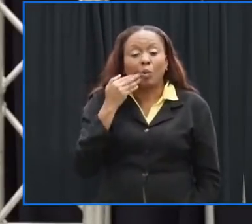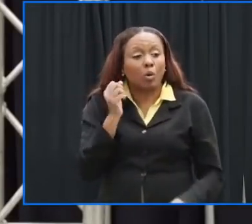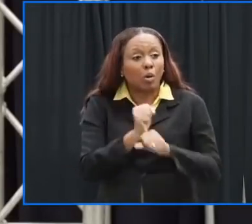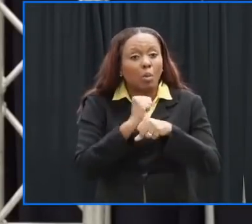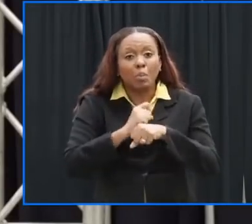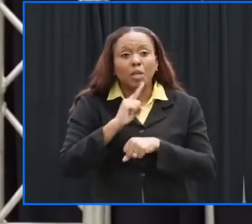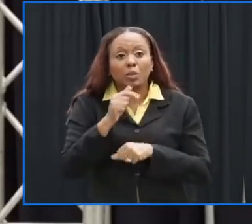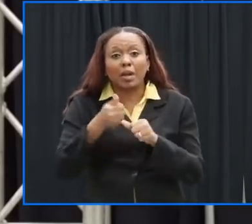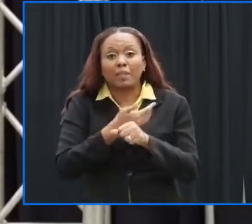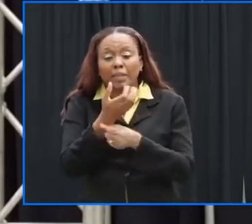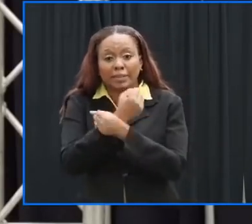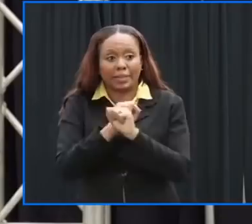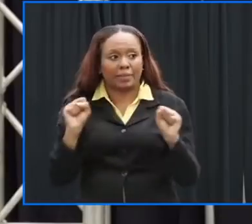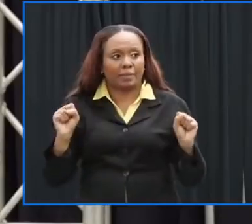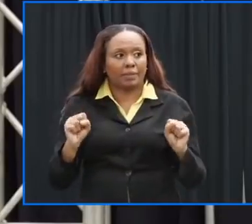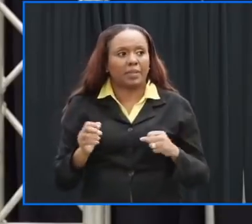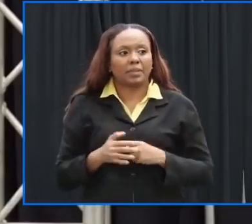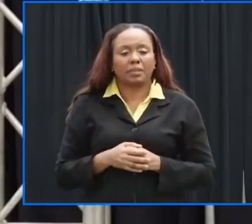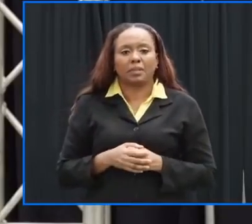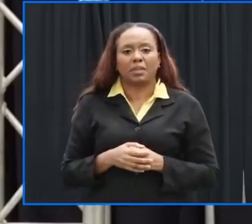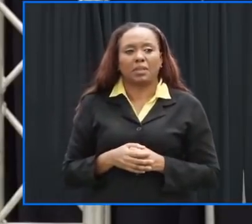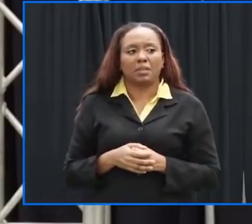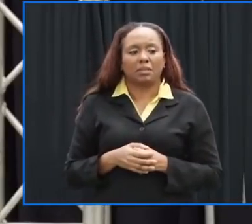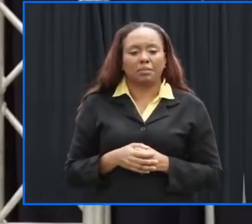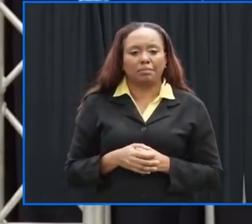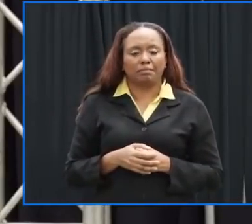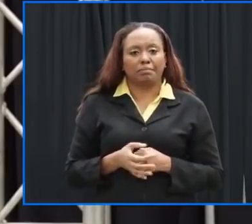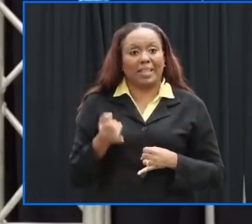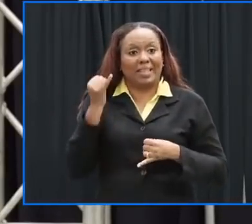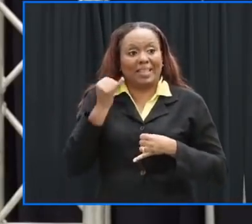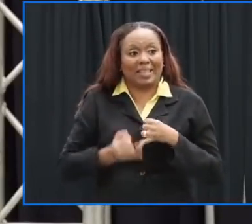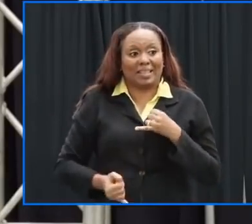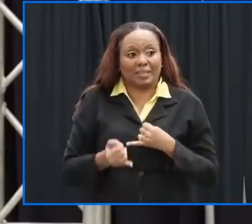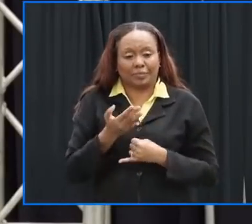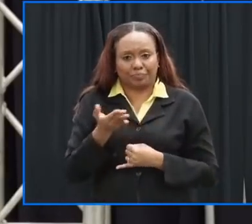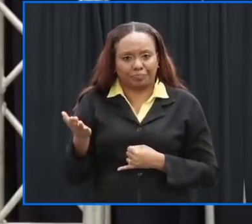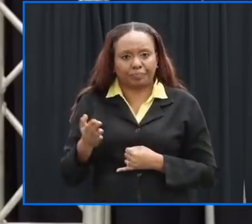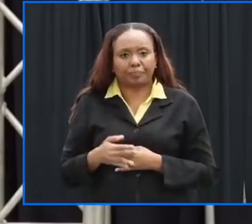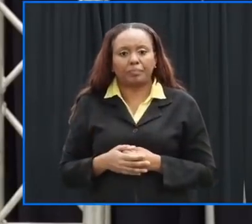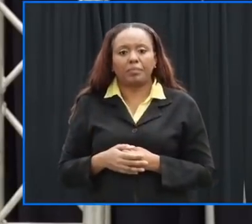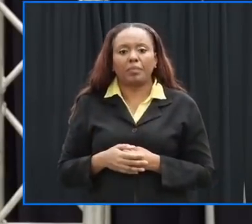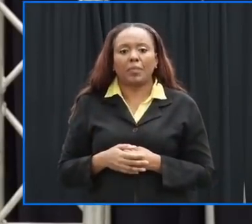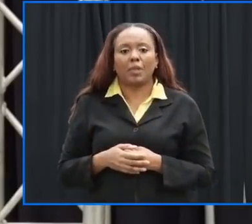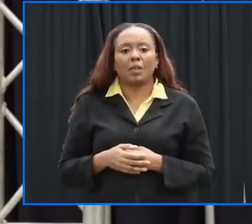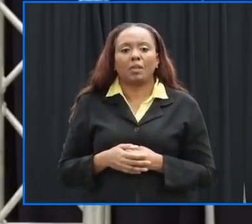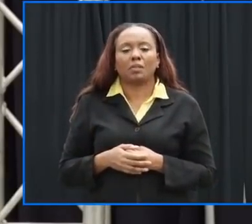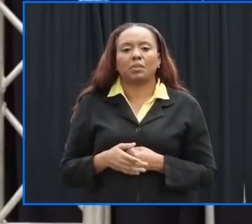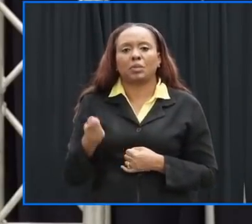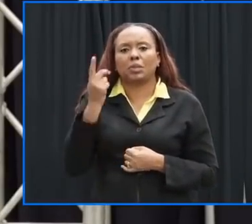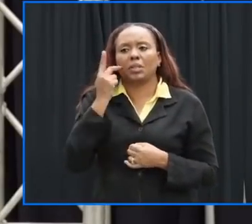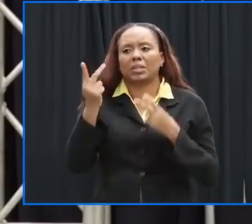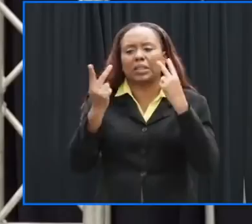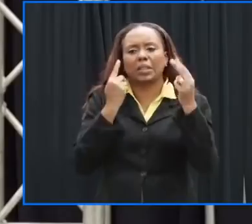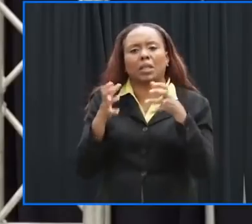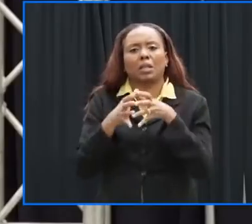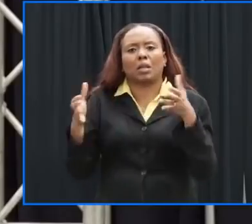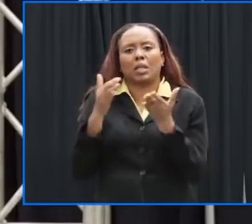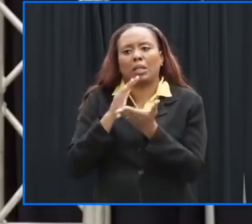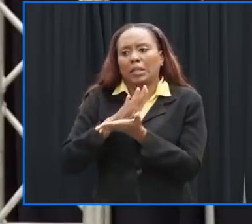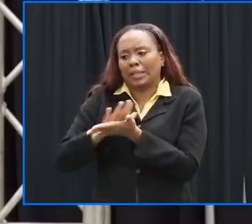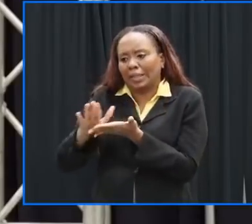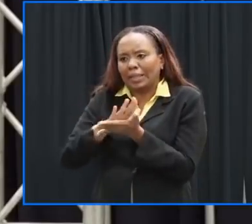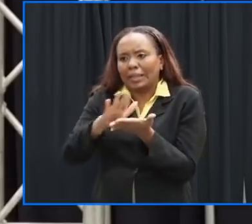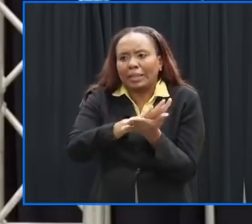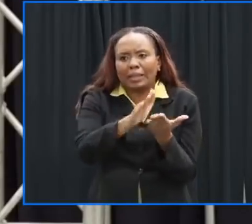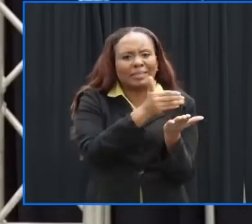um the last thing you would have seen across barbados a lot of activity with clearing the drains and the